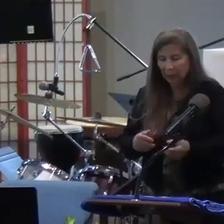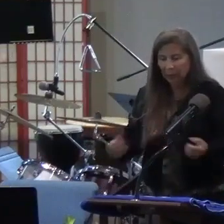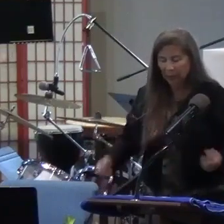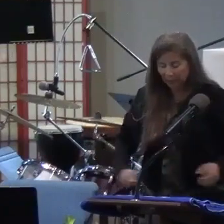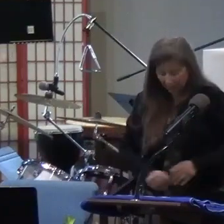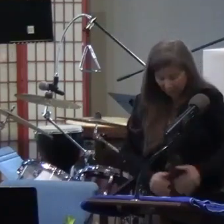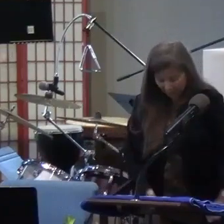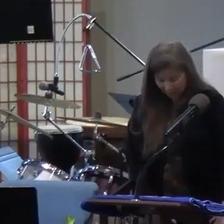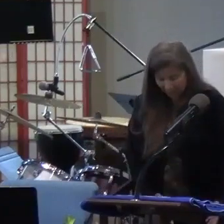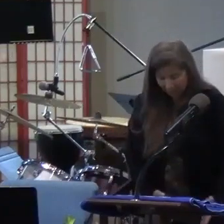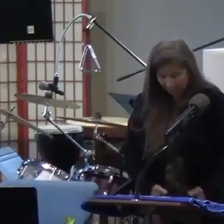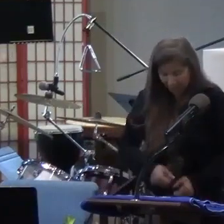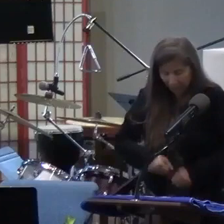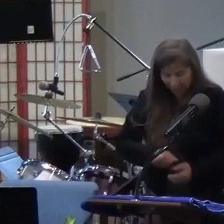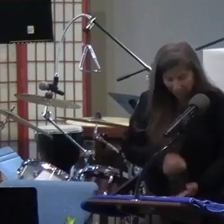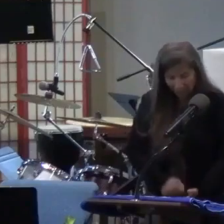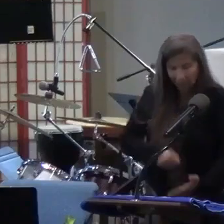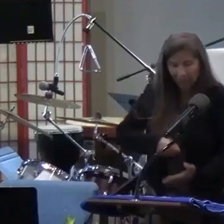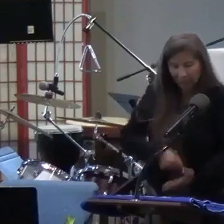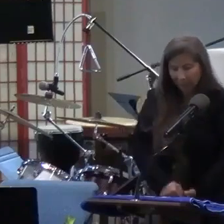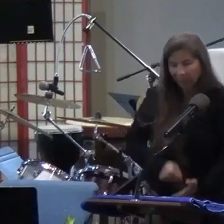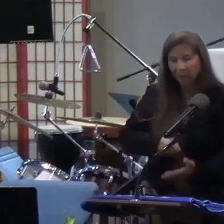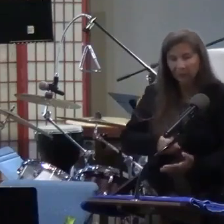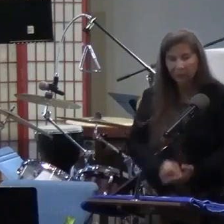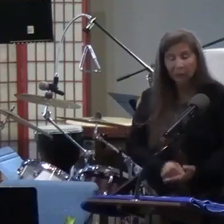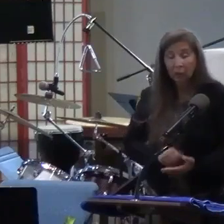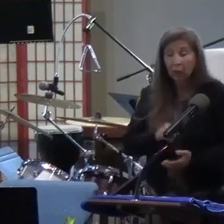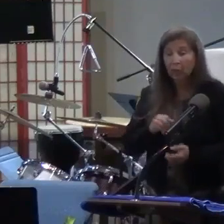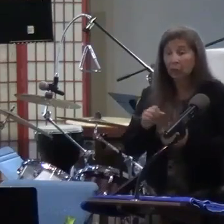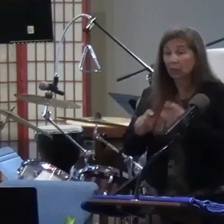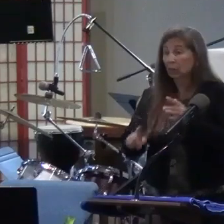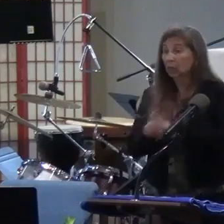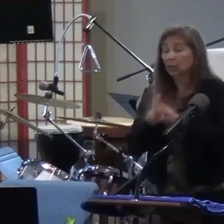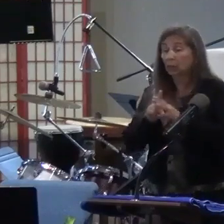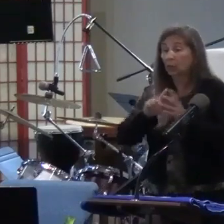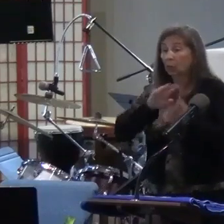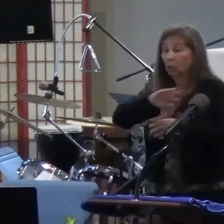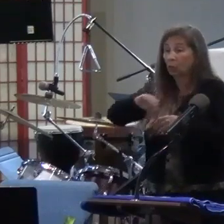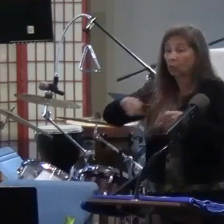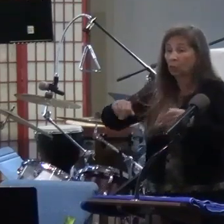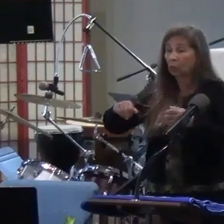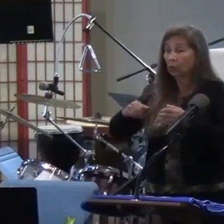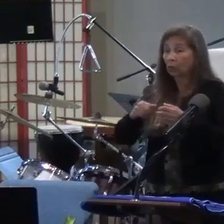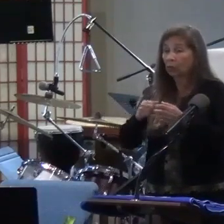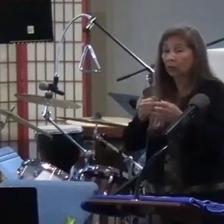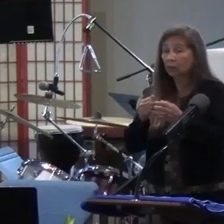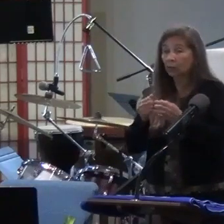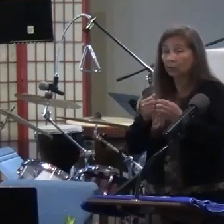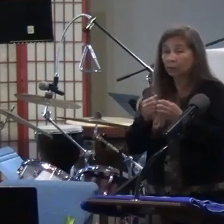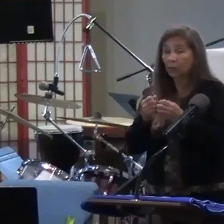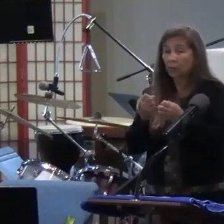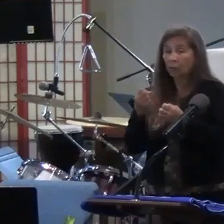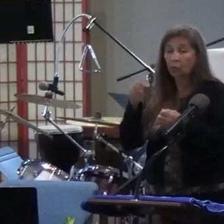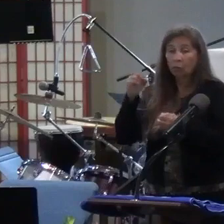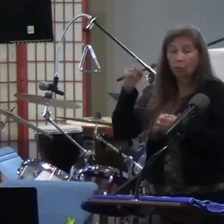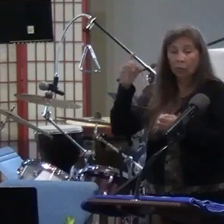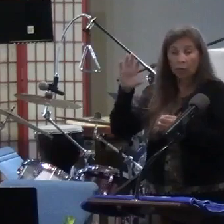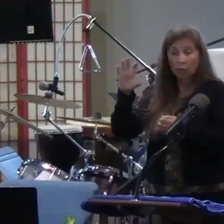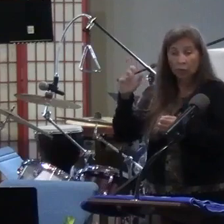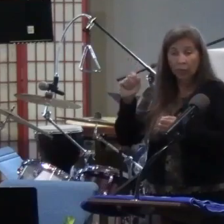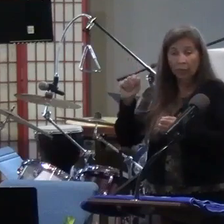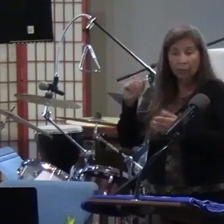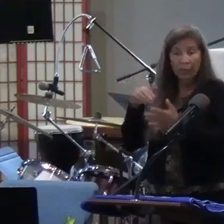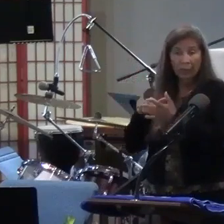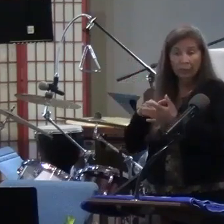over his leg, and they're pumping up that air cast, all of a sudden, all around the stadium of over 100,000 people, you